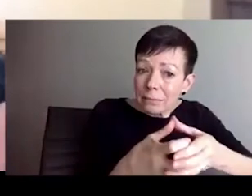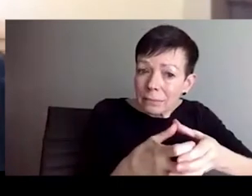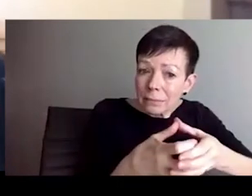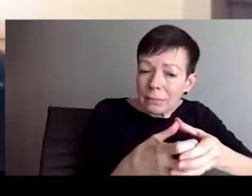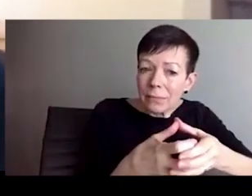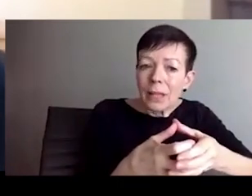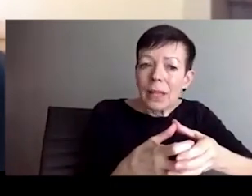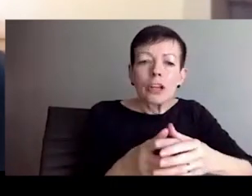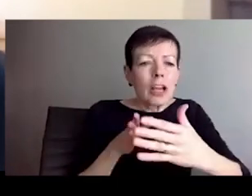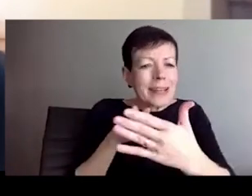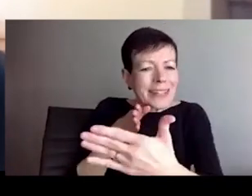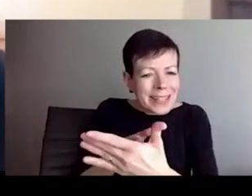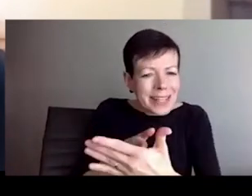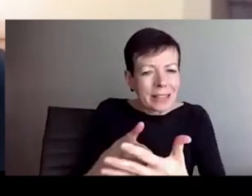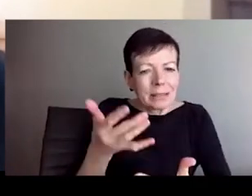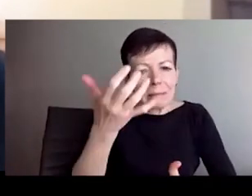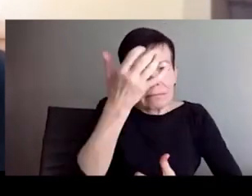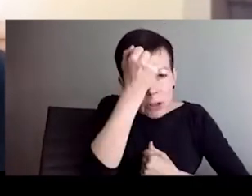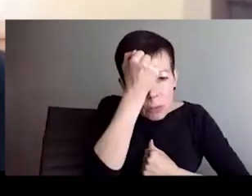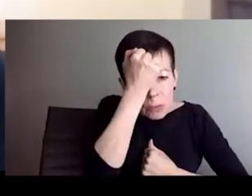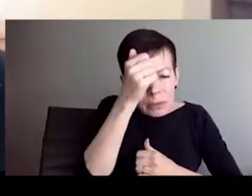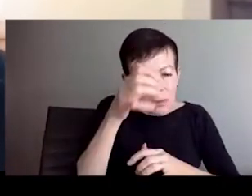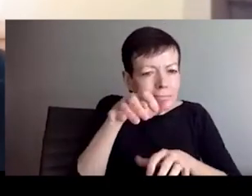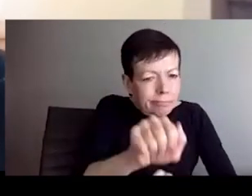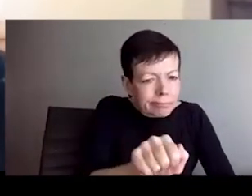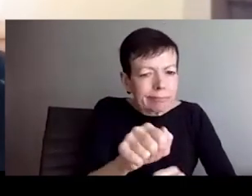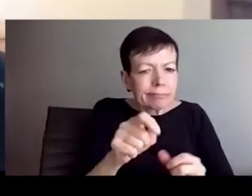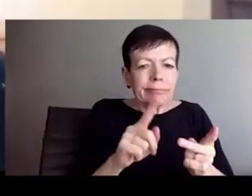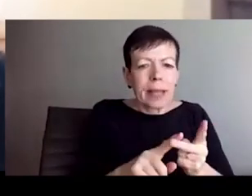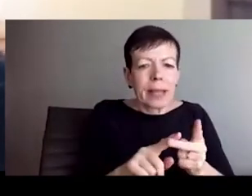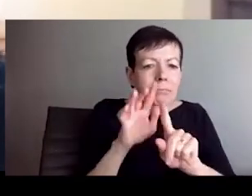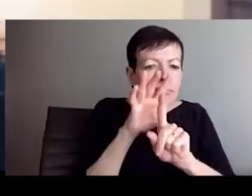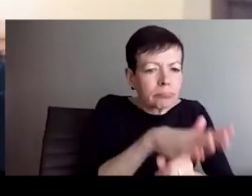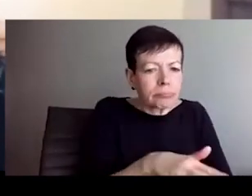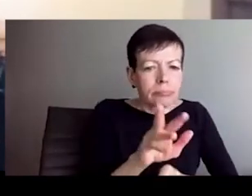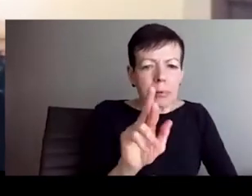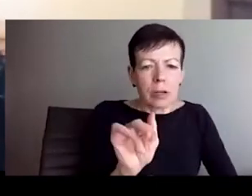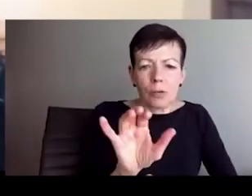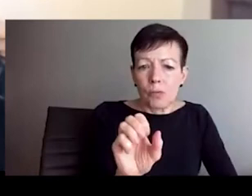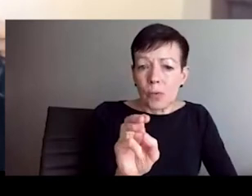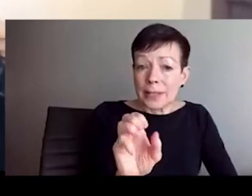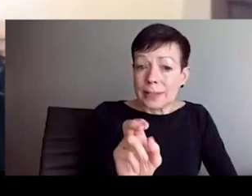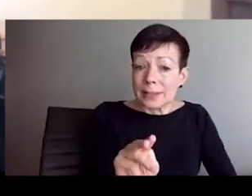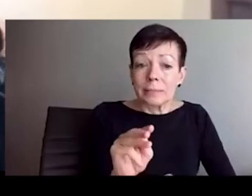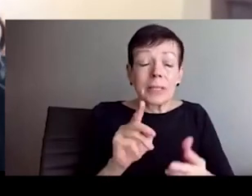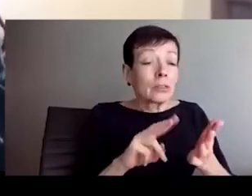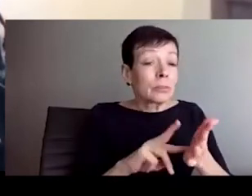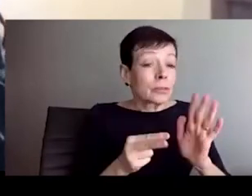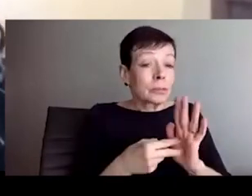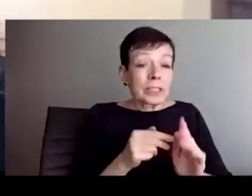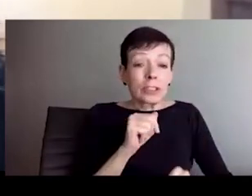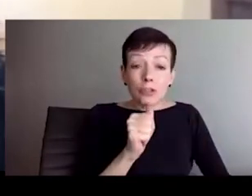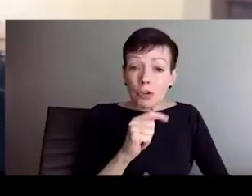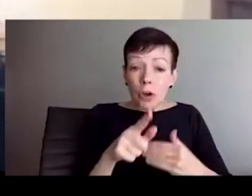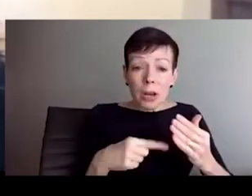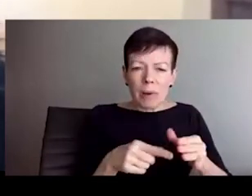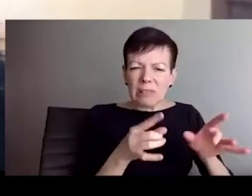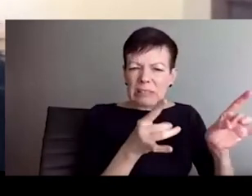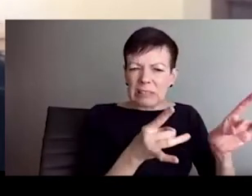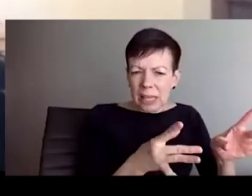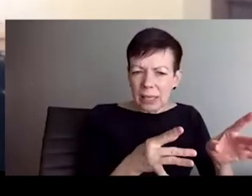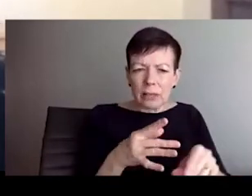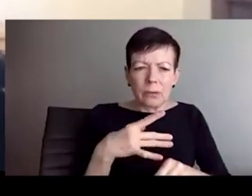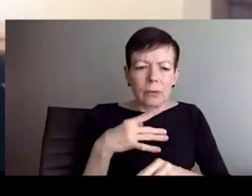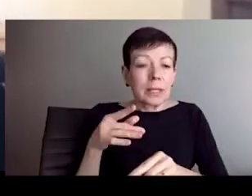race or how we experience race. And so it's key too to think about an always ongoing learning and unlearning when it comes to